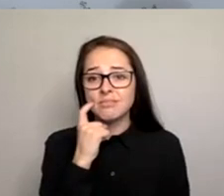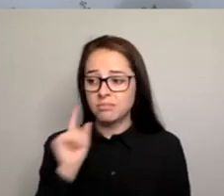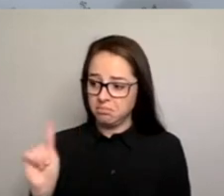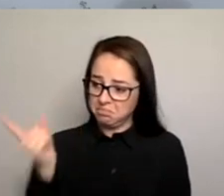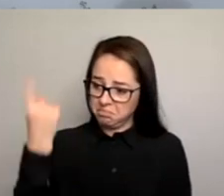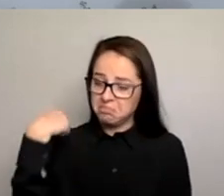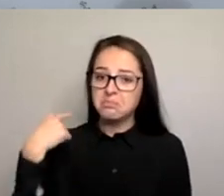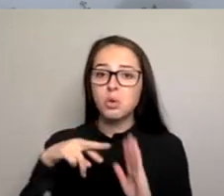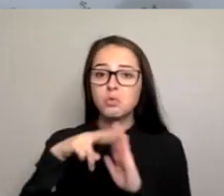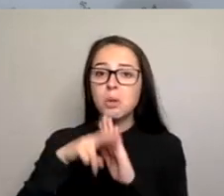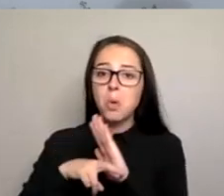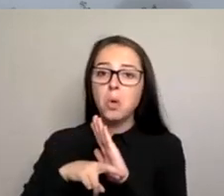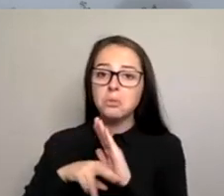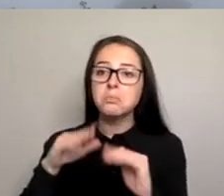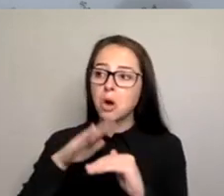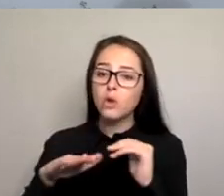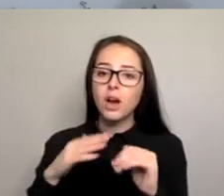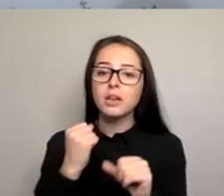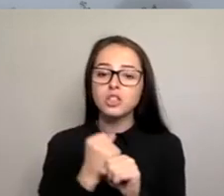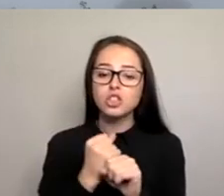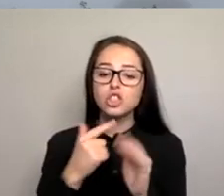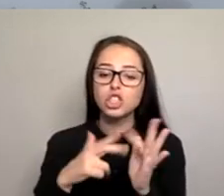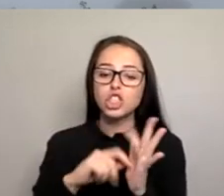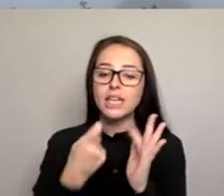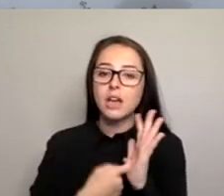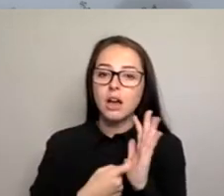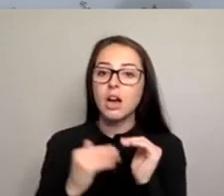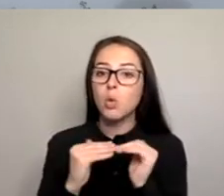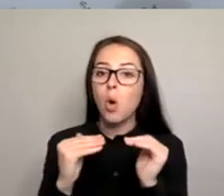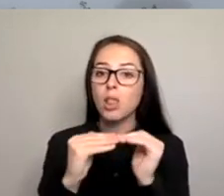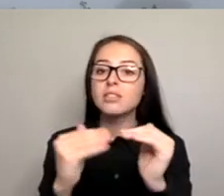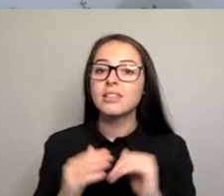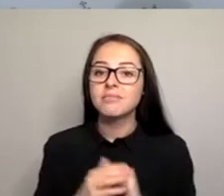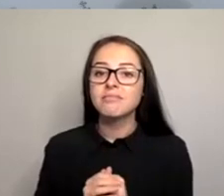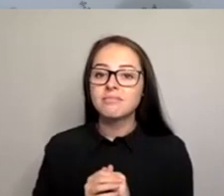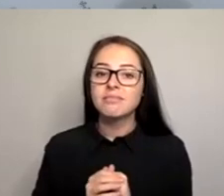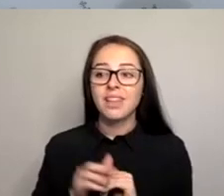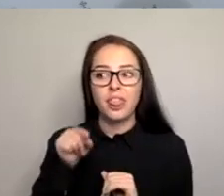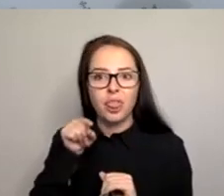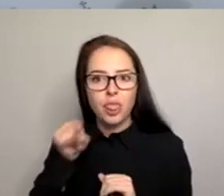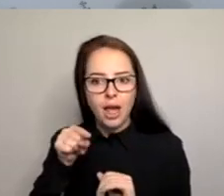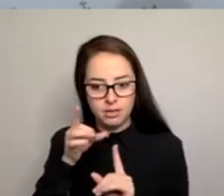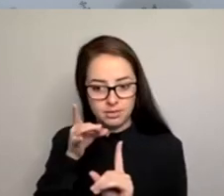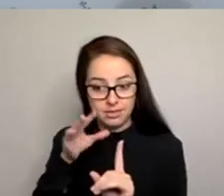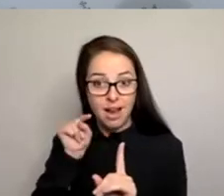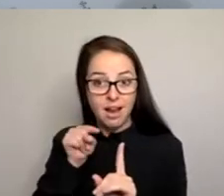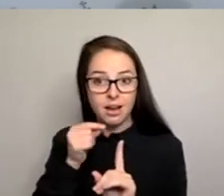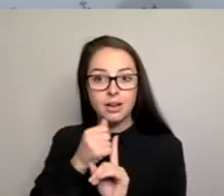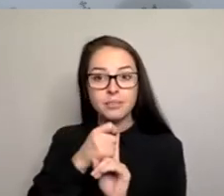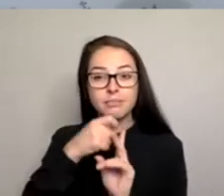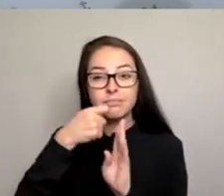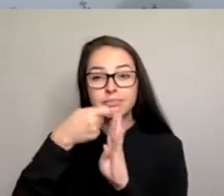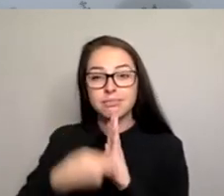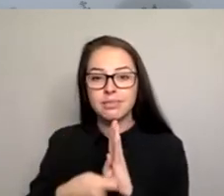we know within your local government area, that can become a catalyst for conversations on the governing